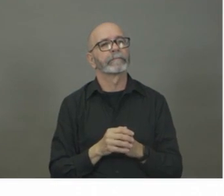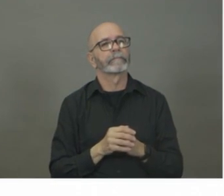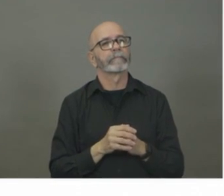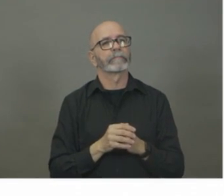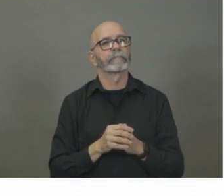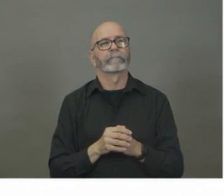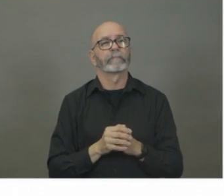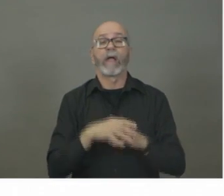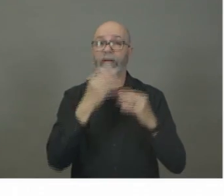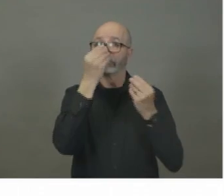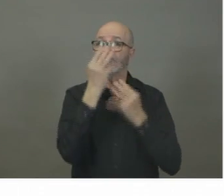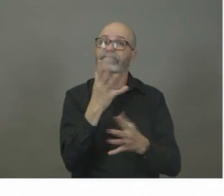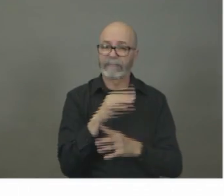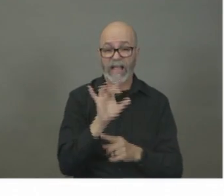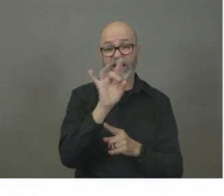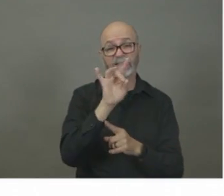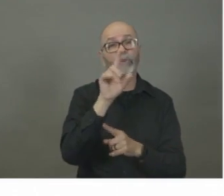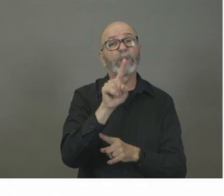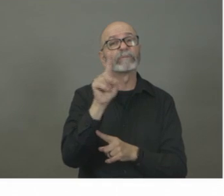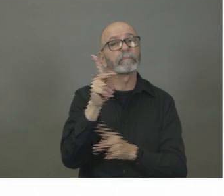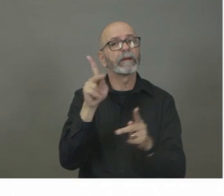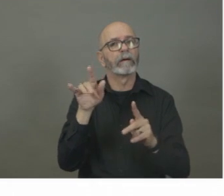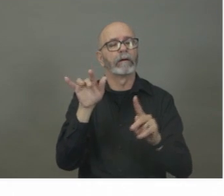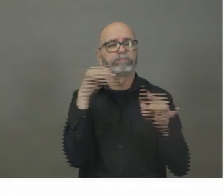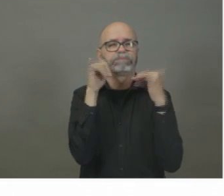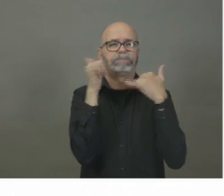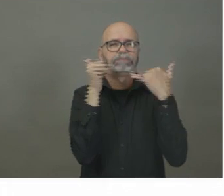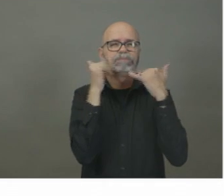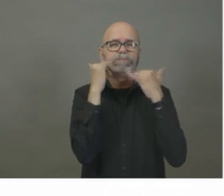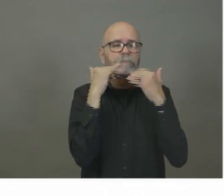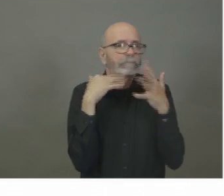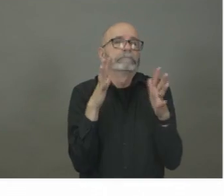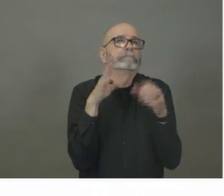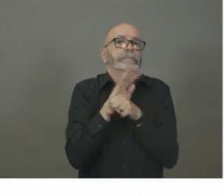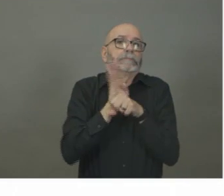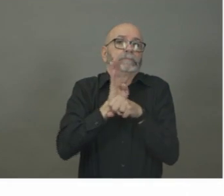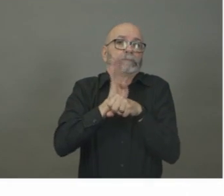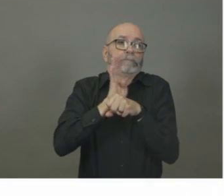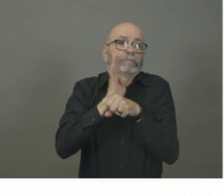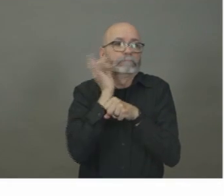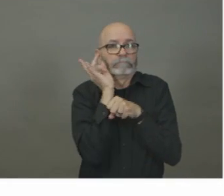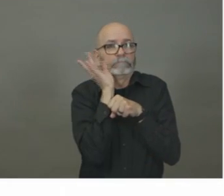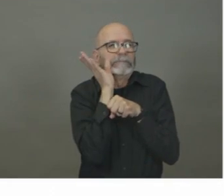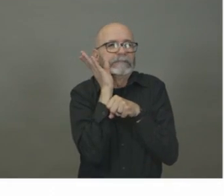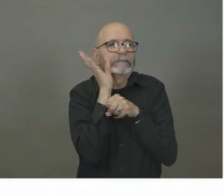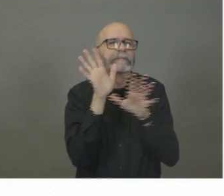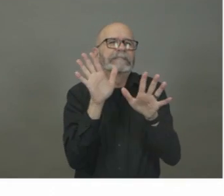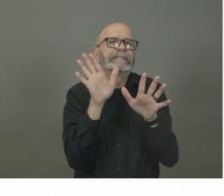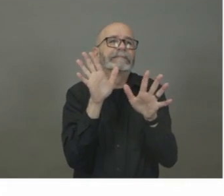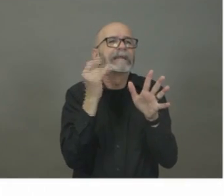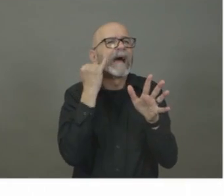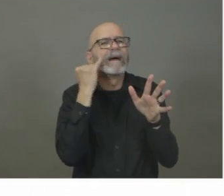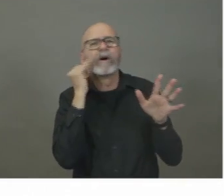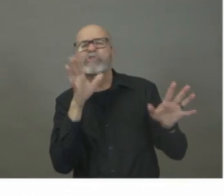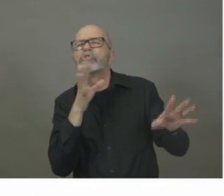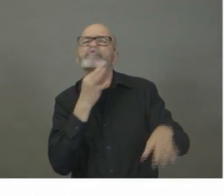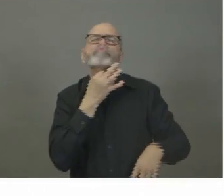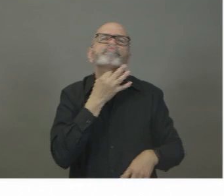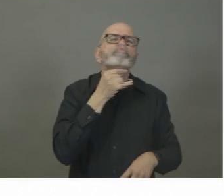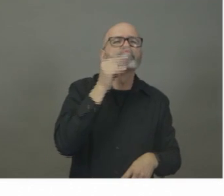They are rapidly changing those, but a plea to Nova Scotians, if you're looking just for information